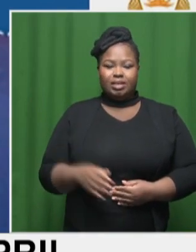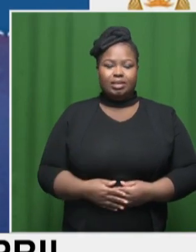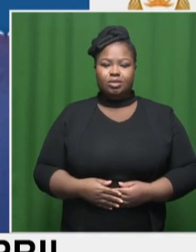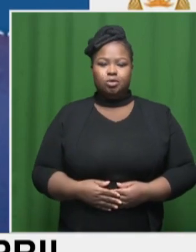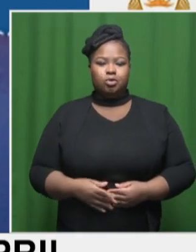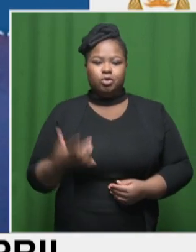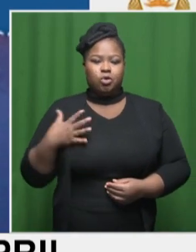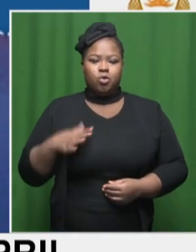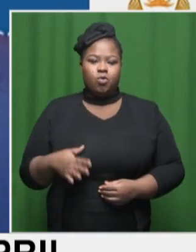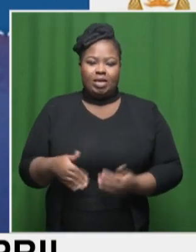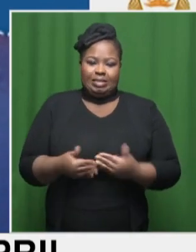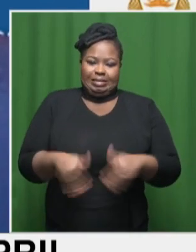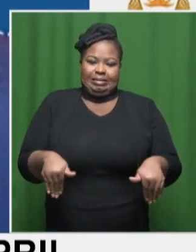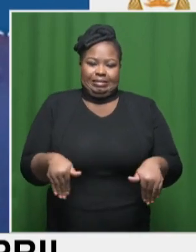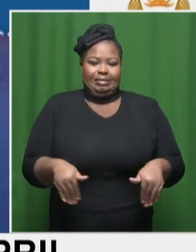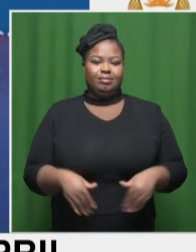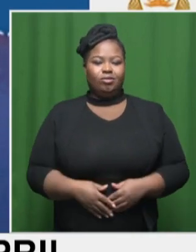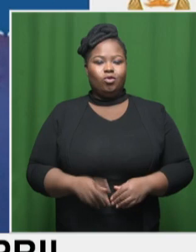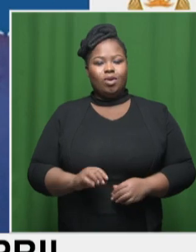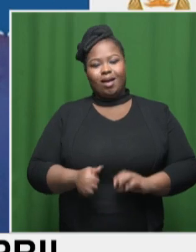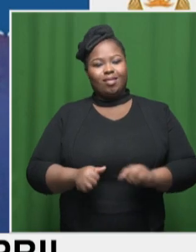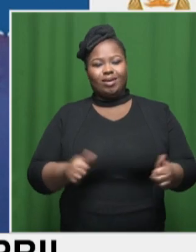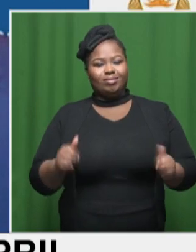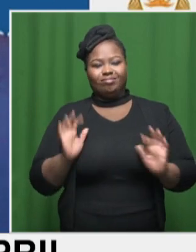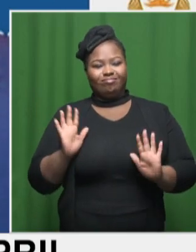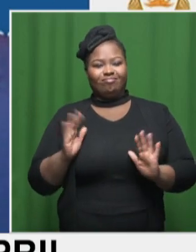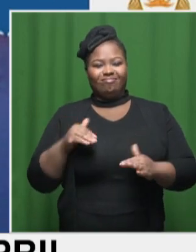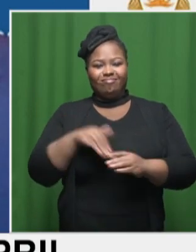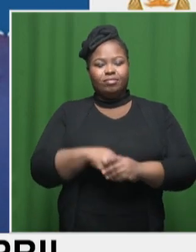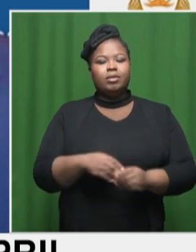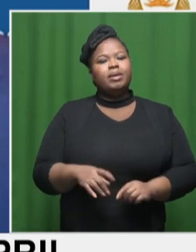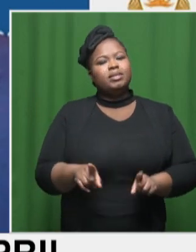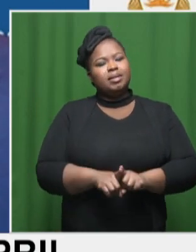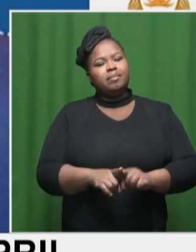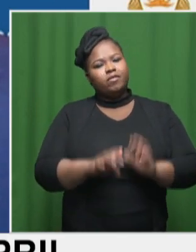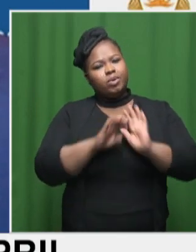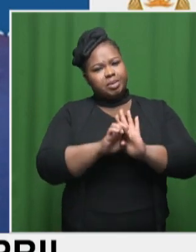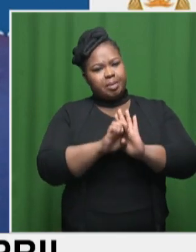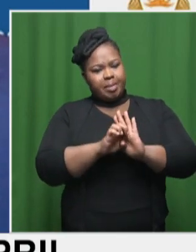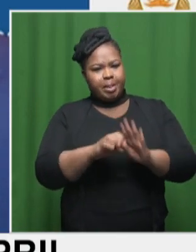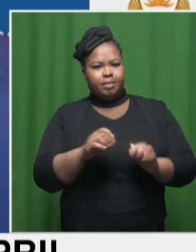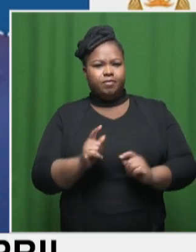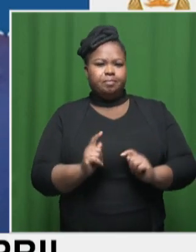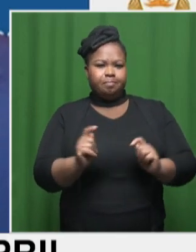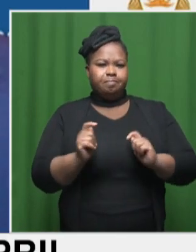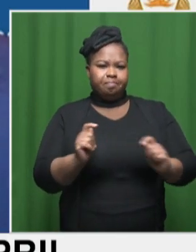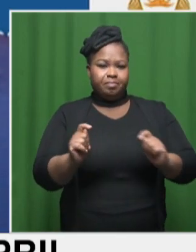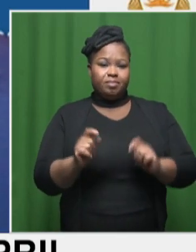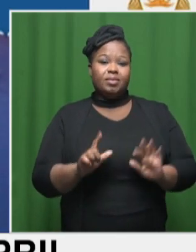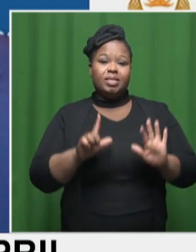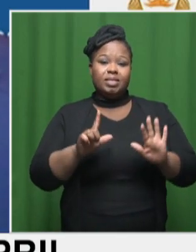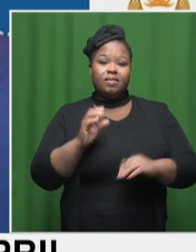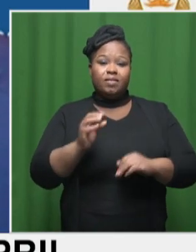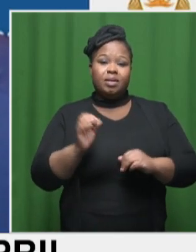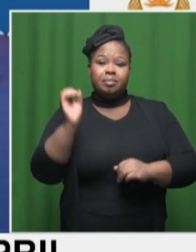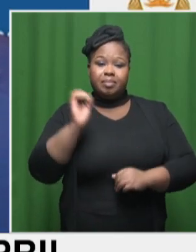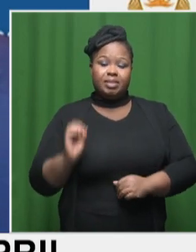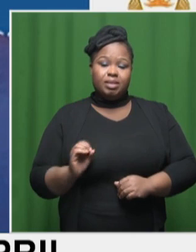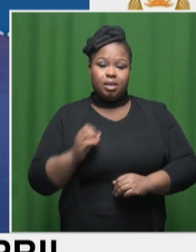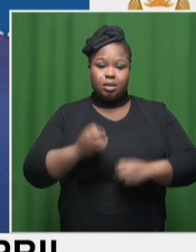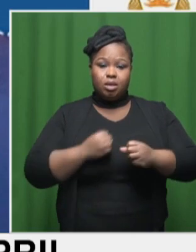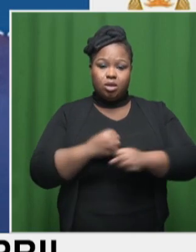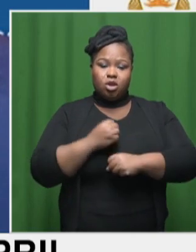venture into certain spaces. But looking at transport, for example, an increase of 7 percent year on year,